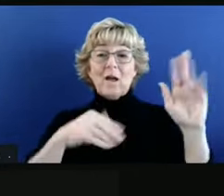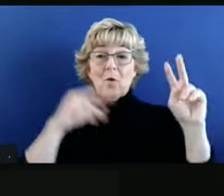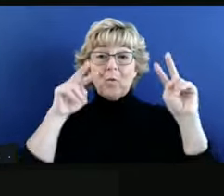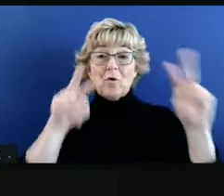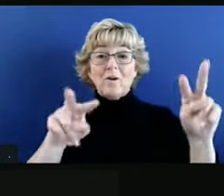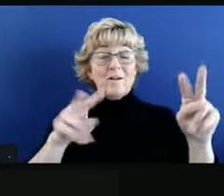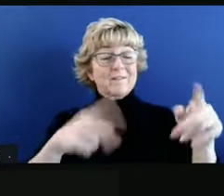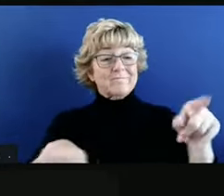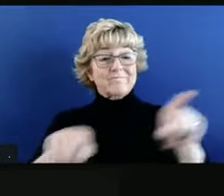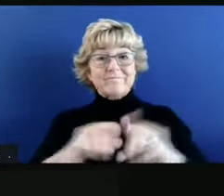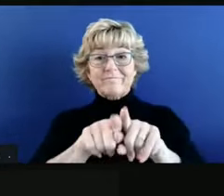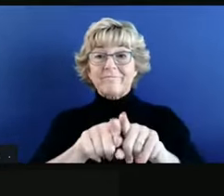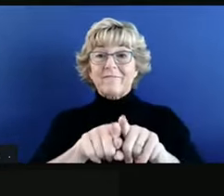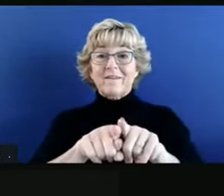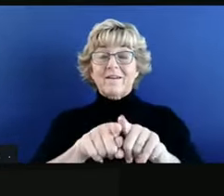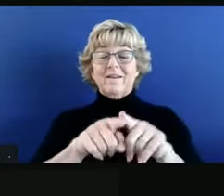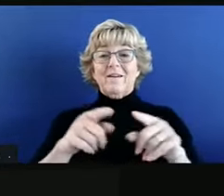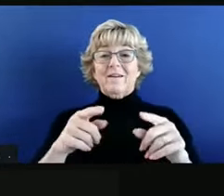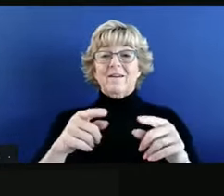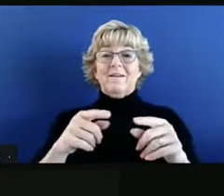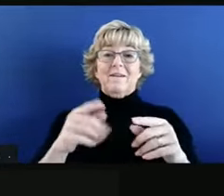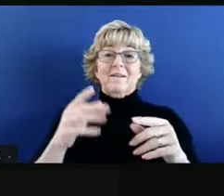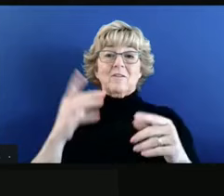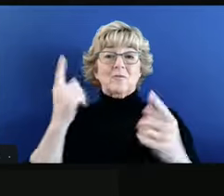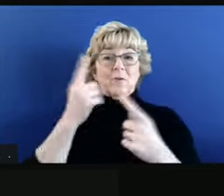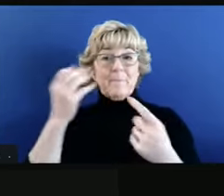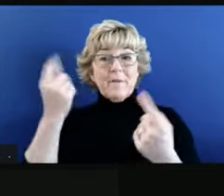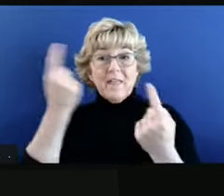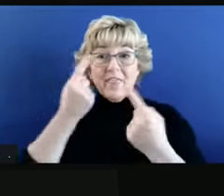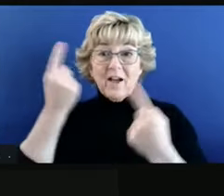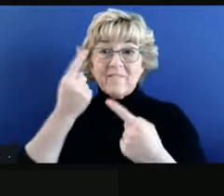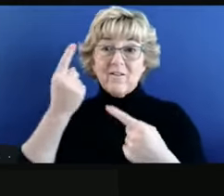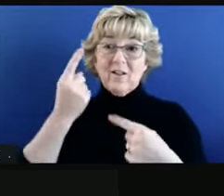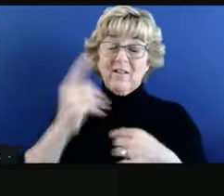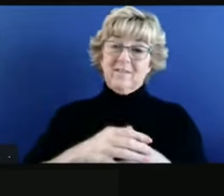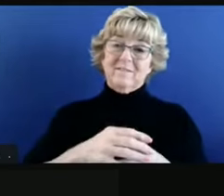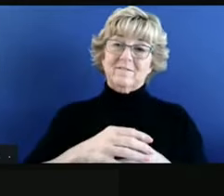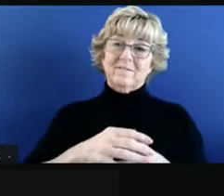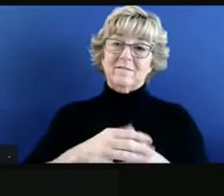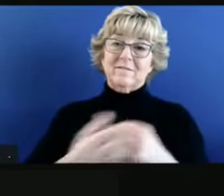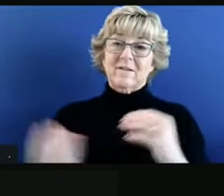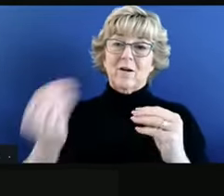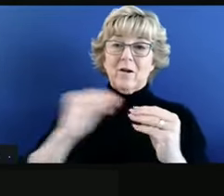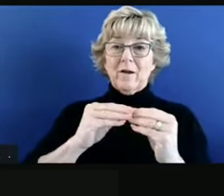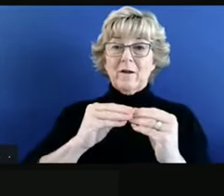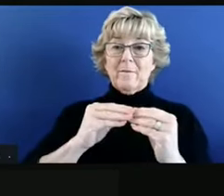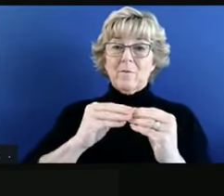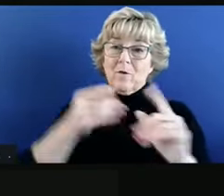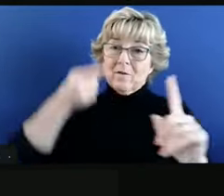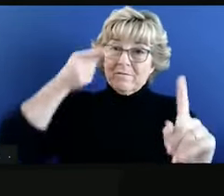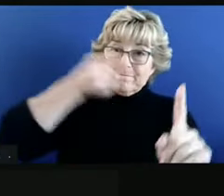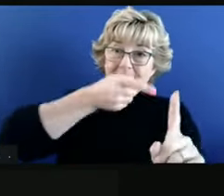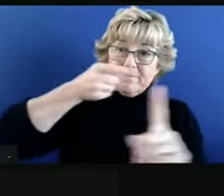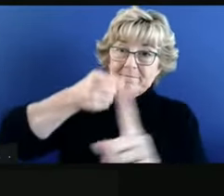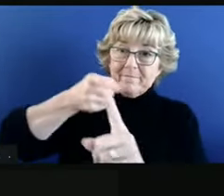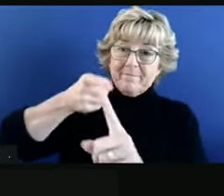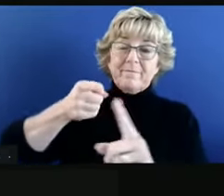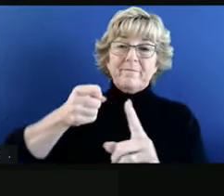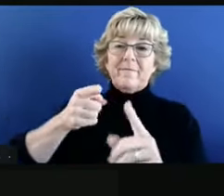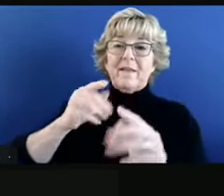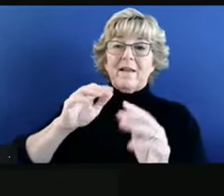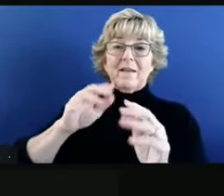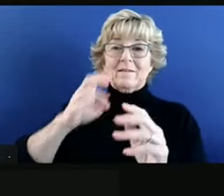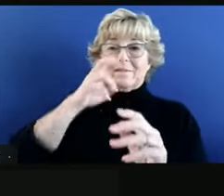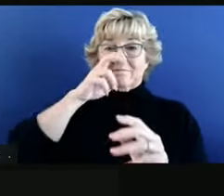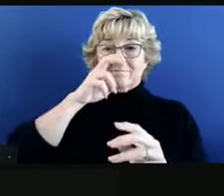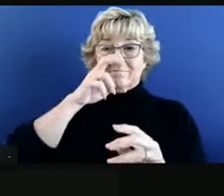same things. We are trying to be thoughtful and more targeted with our approaches. We know